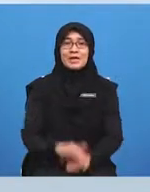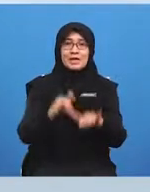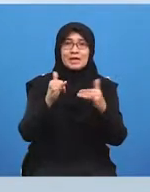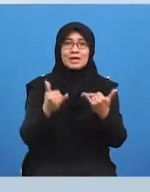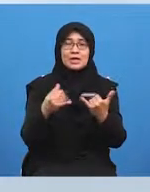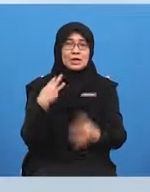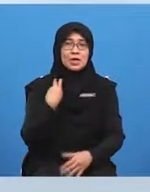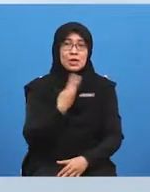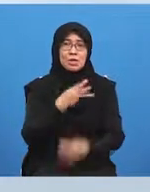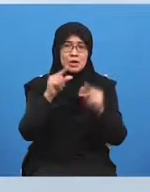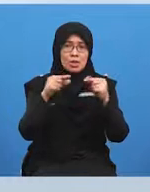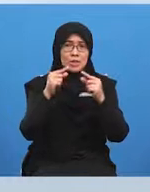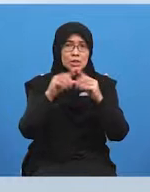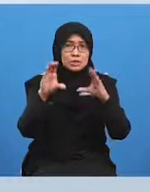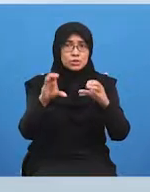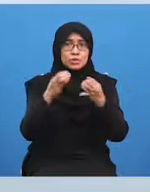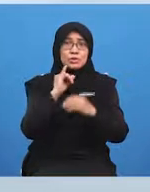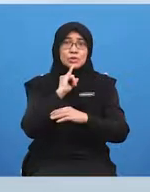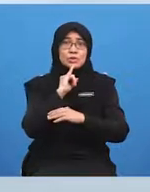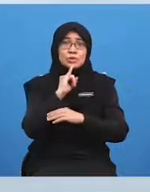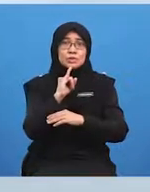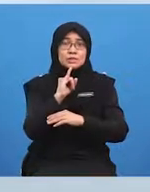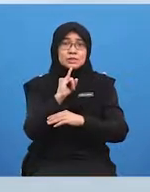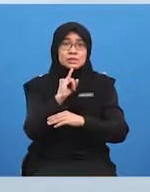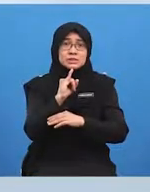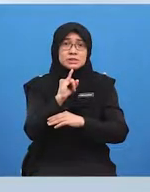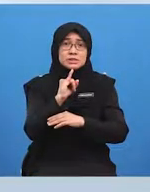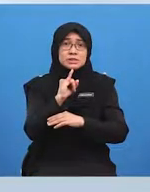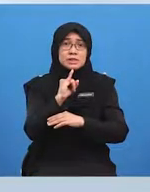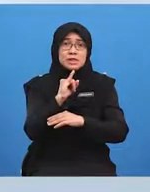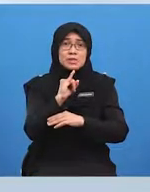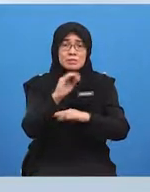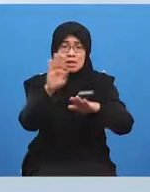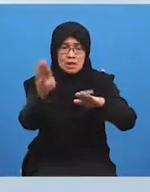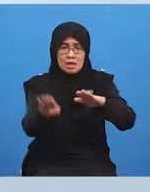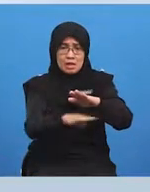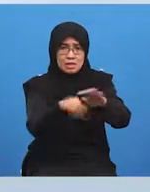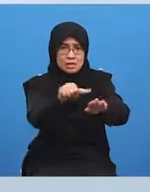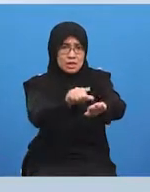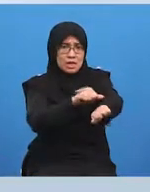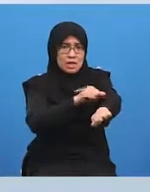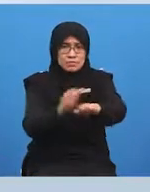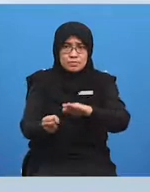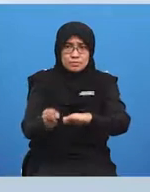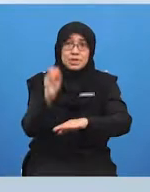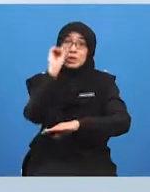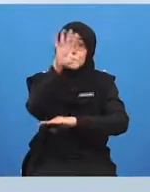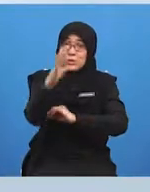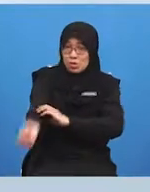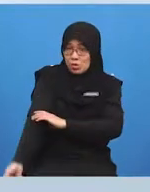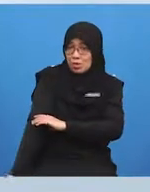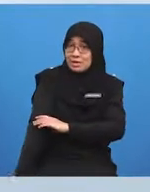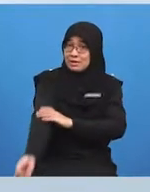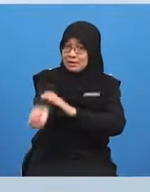we are going to do is we are going to do the underarm throw that we are doing